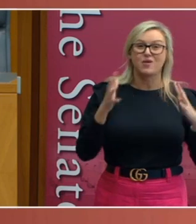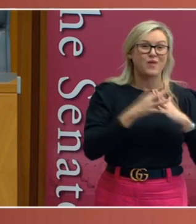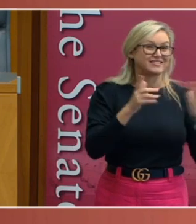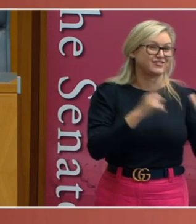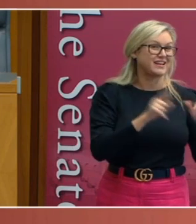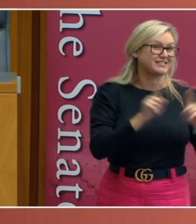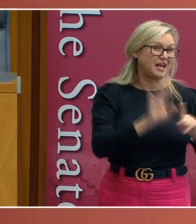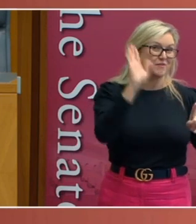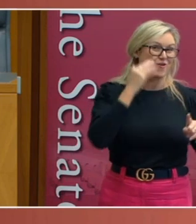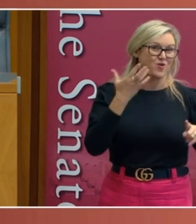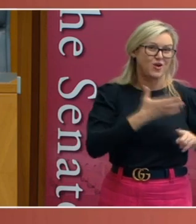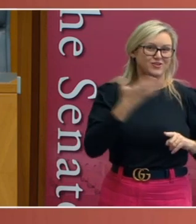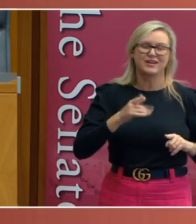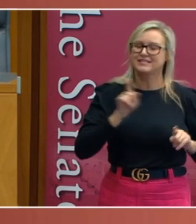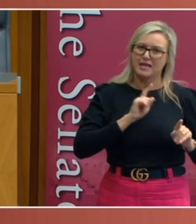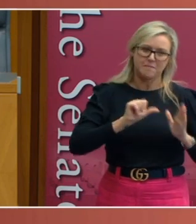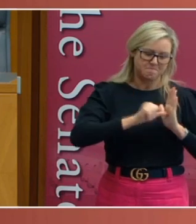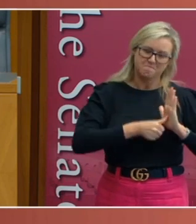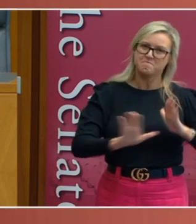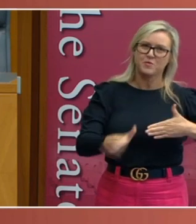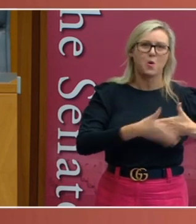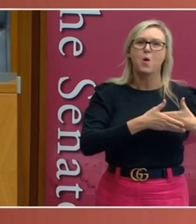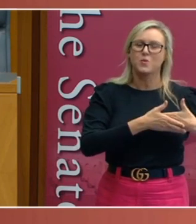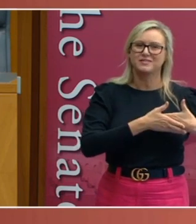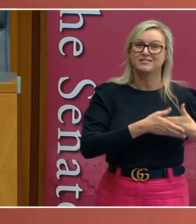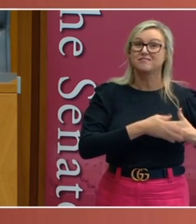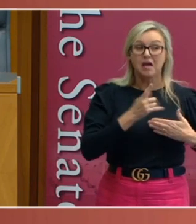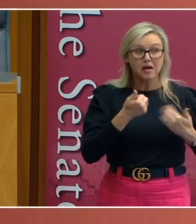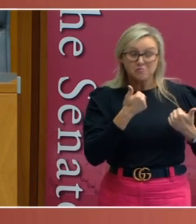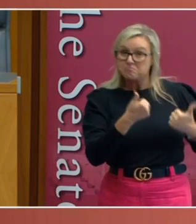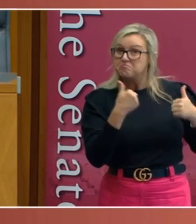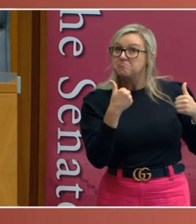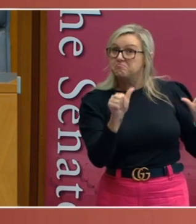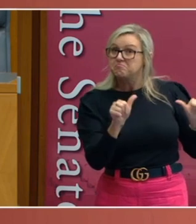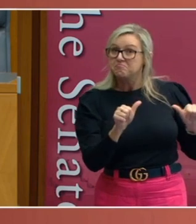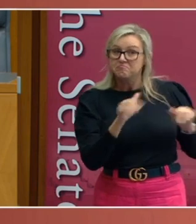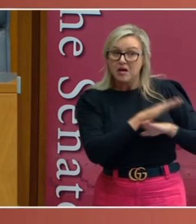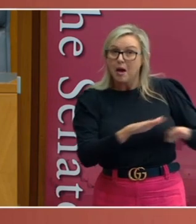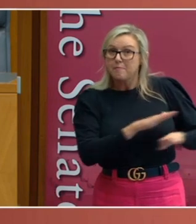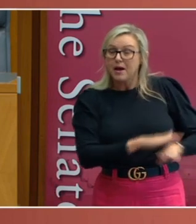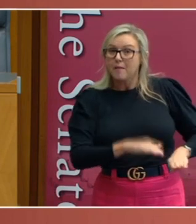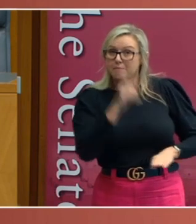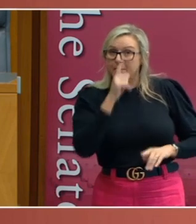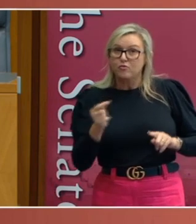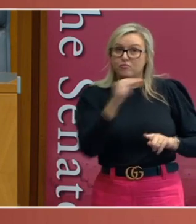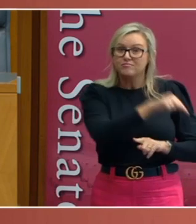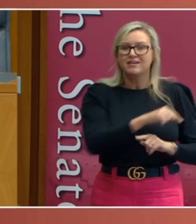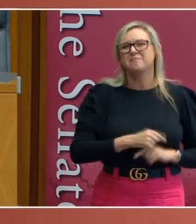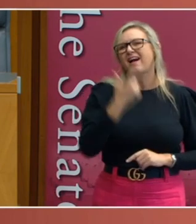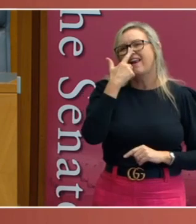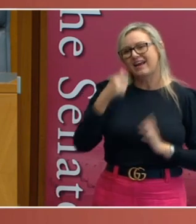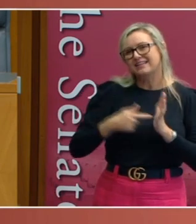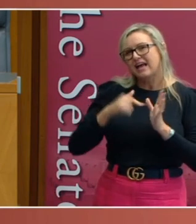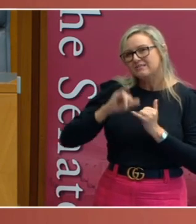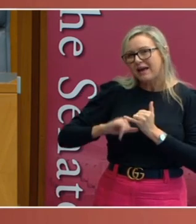shut its border to keep COVID out and was again largely successful in doing so. mean, the advantages of Tasmania and Western Australia